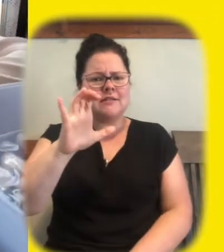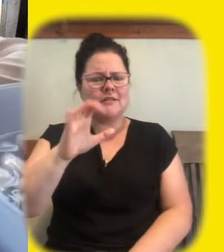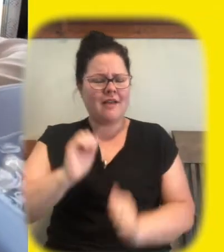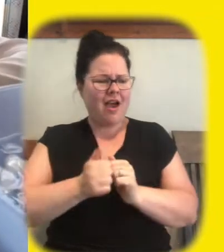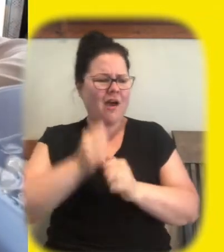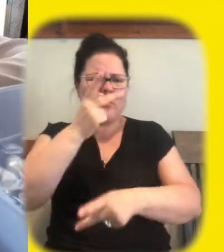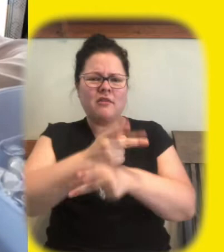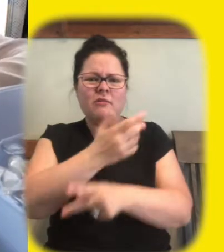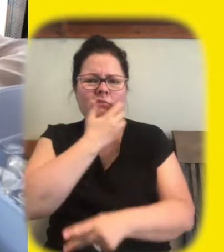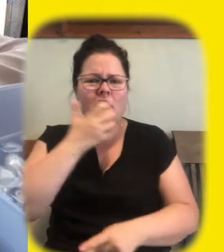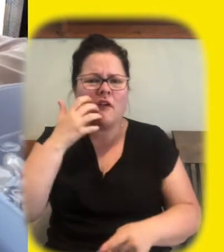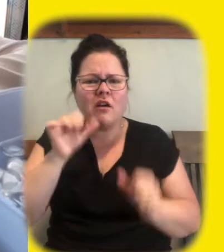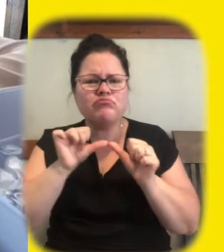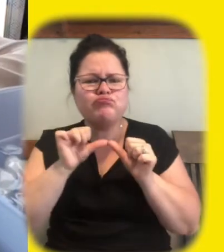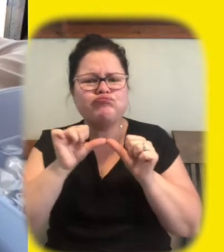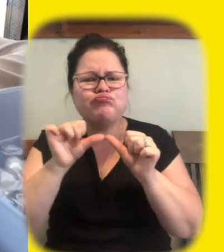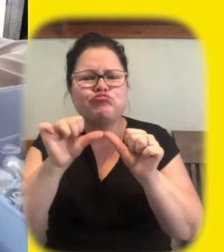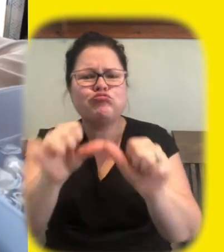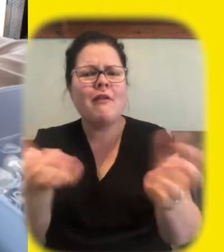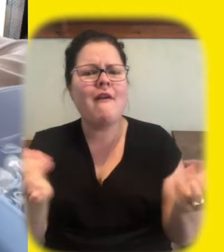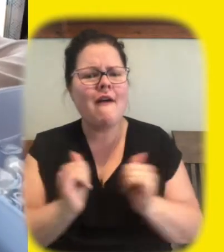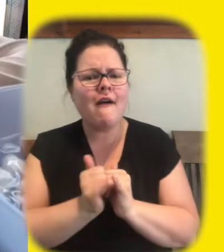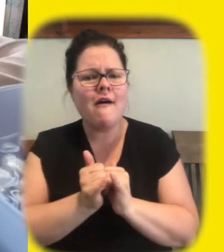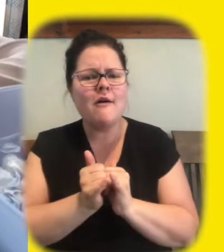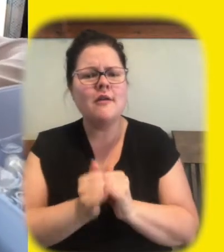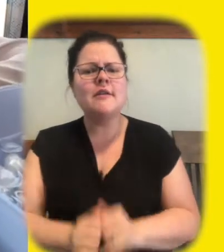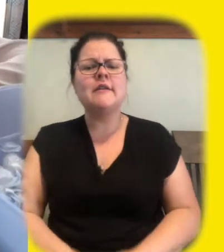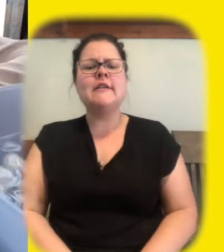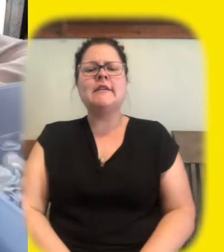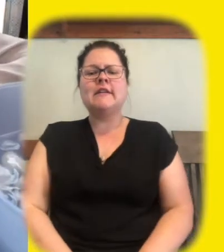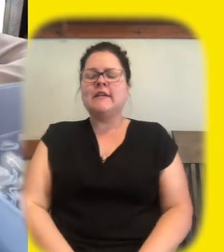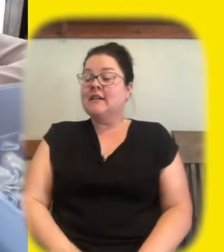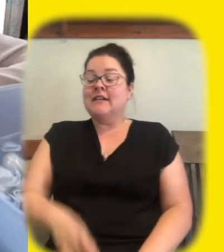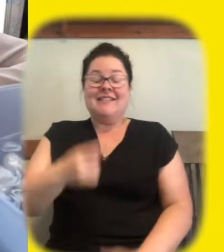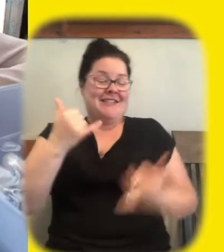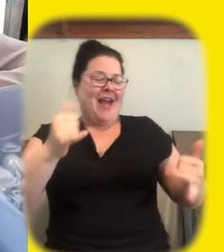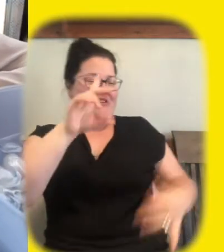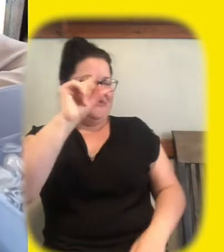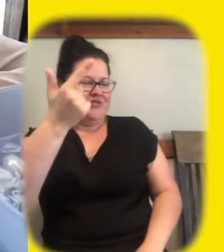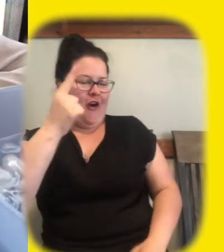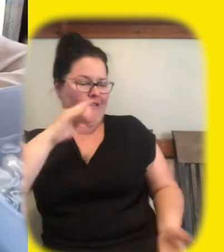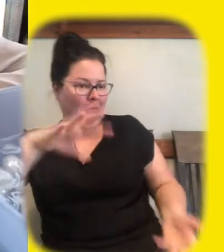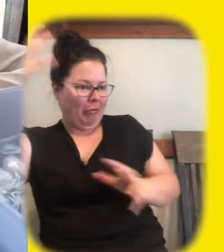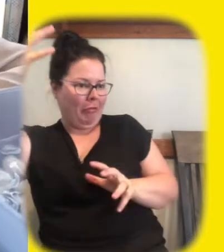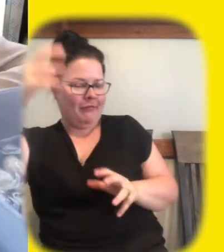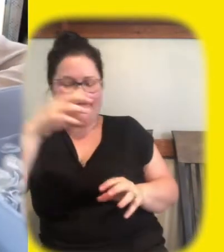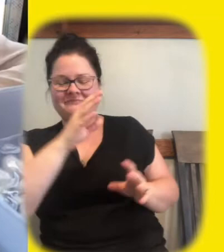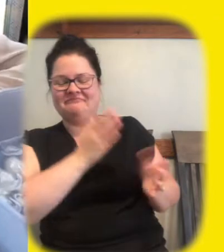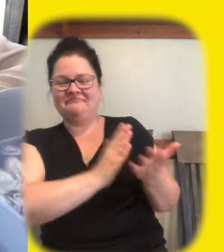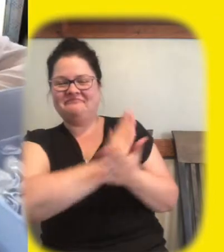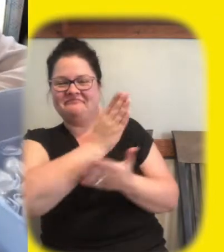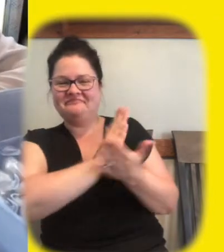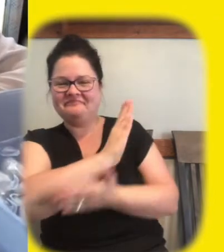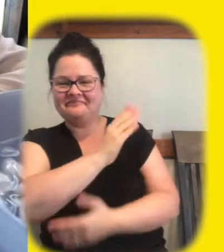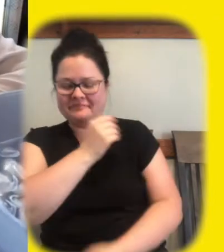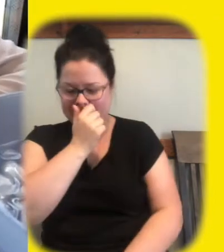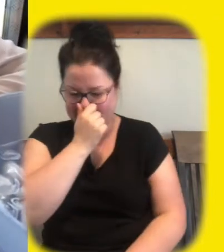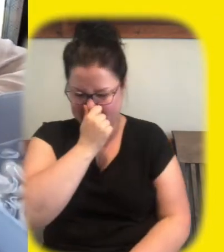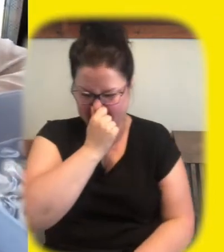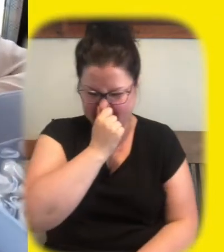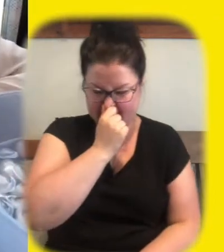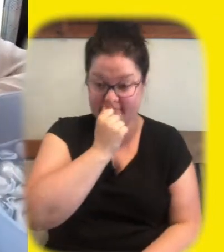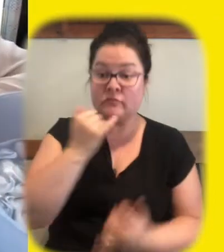so they so we have some chaos going on with our dog but that's okay